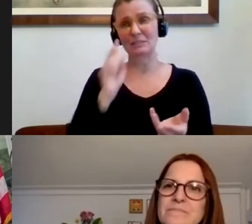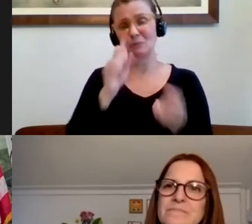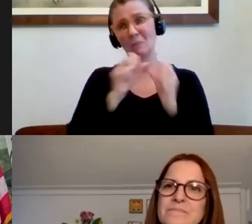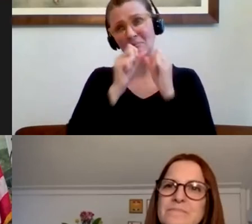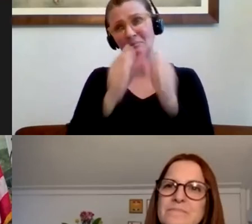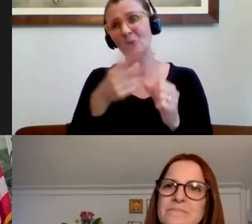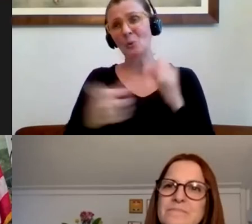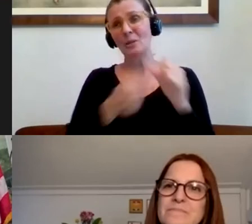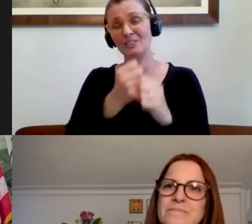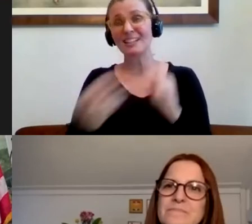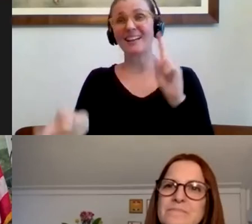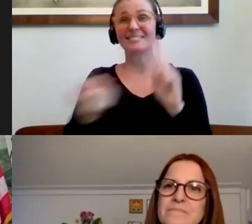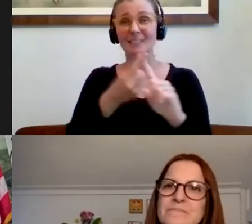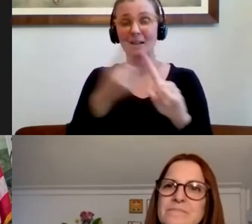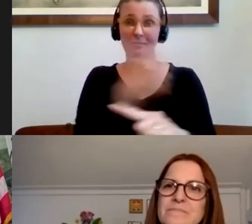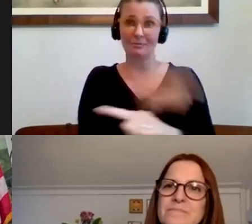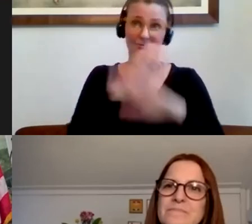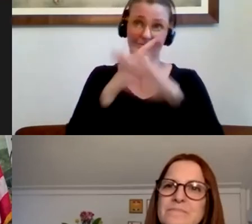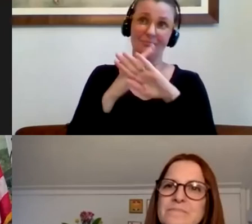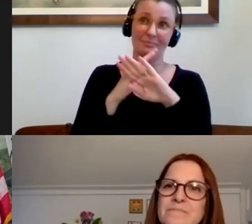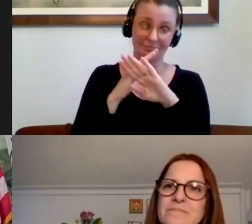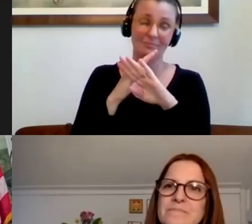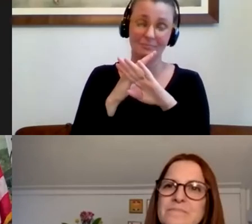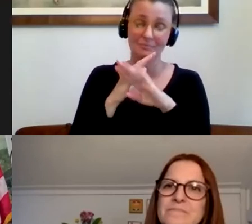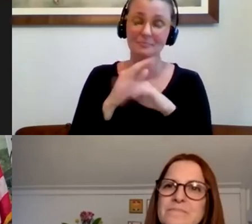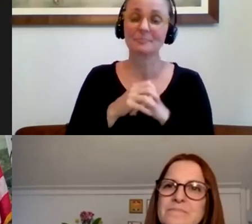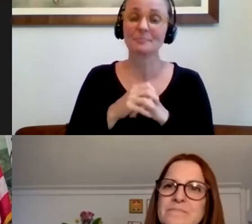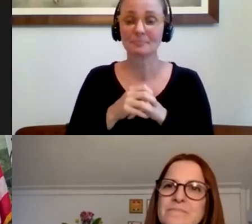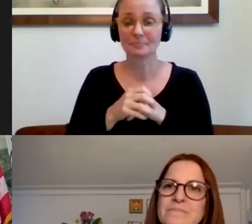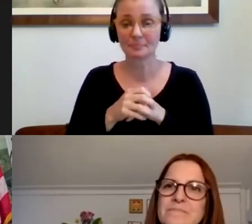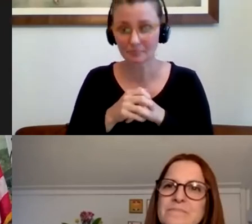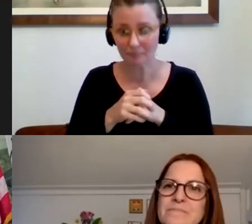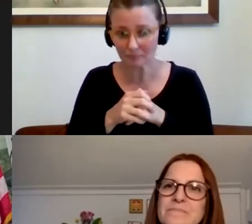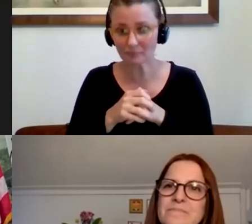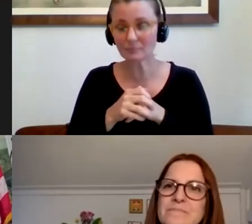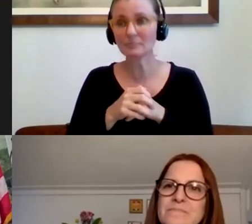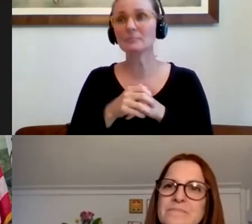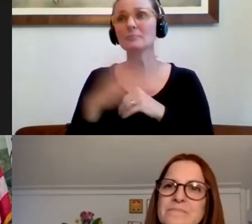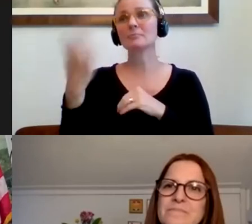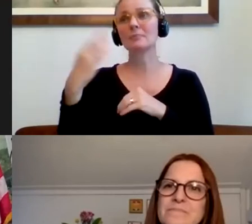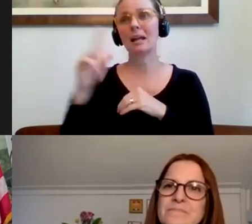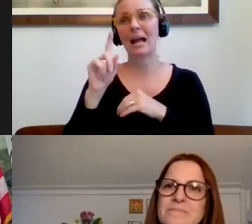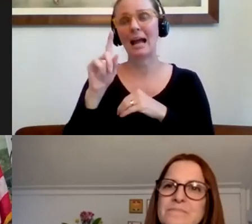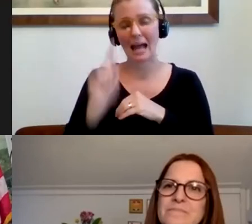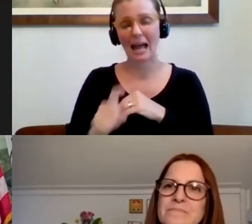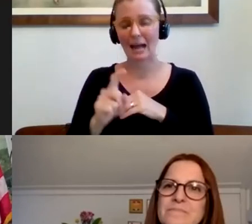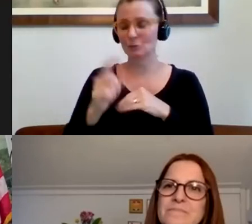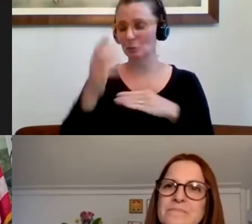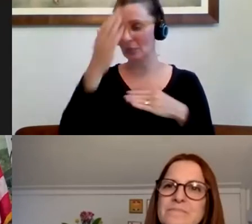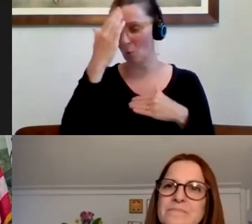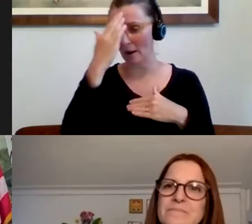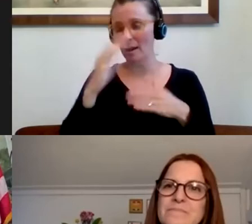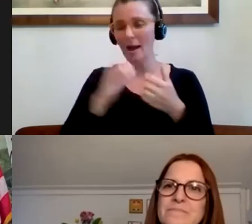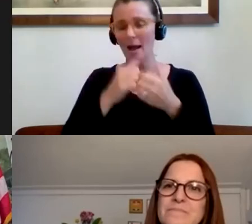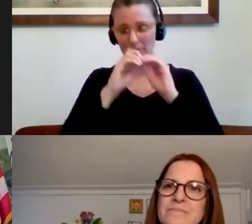had to be aware and very, very aware of the spread of this virus. It is a new virus and we're learning new things about